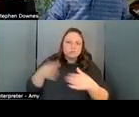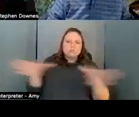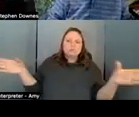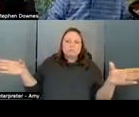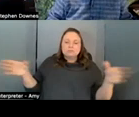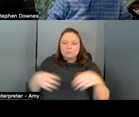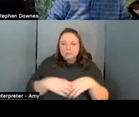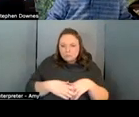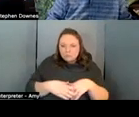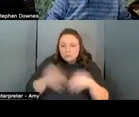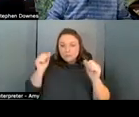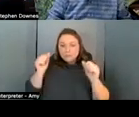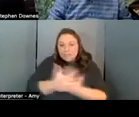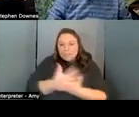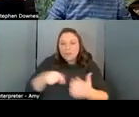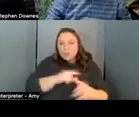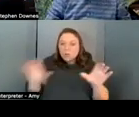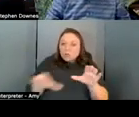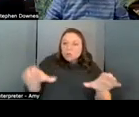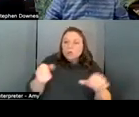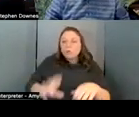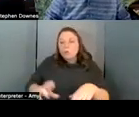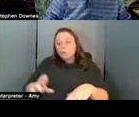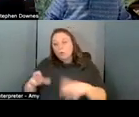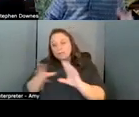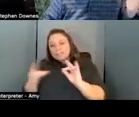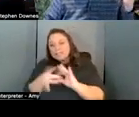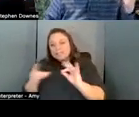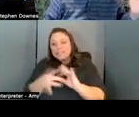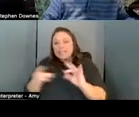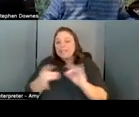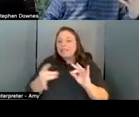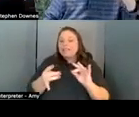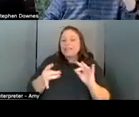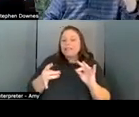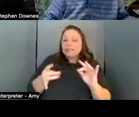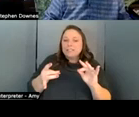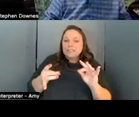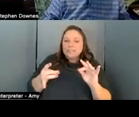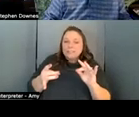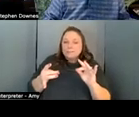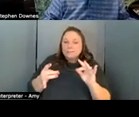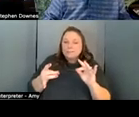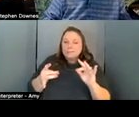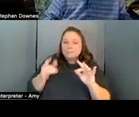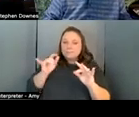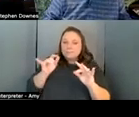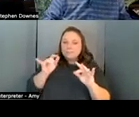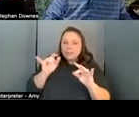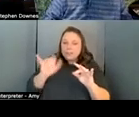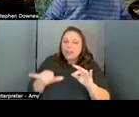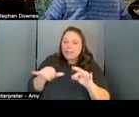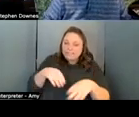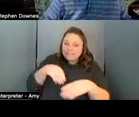do that we say that we build uh in and among each other